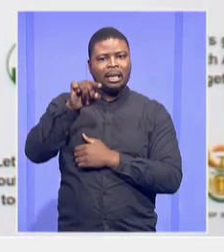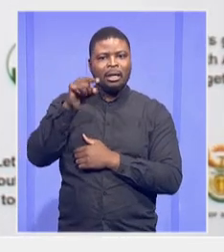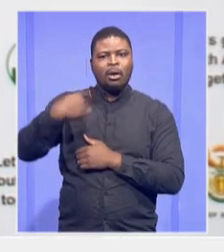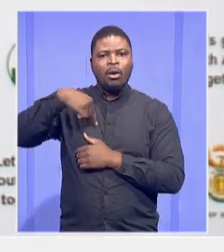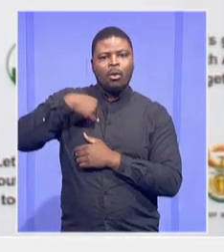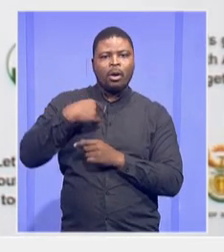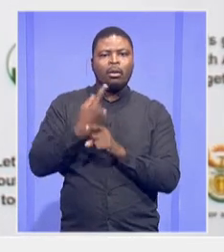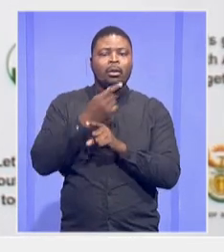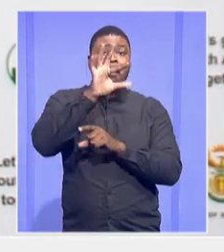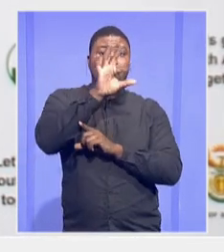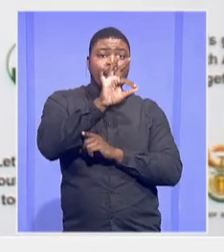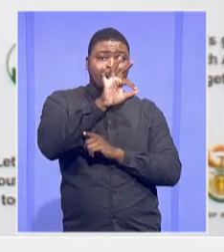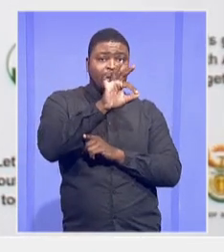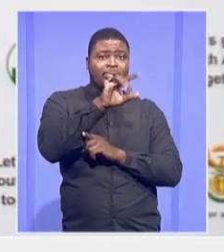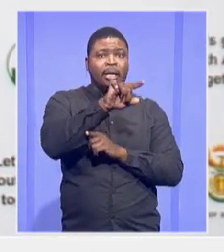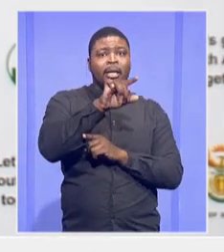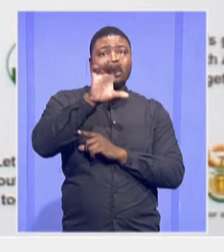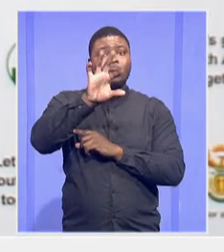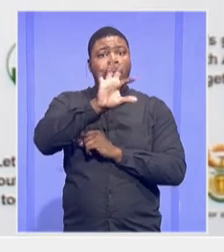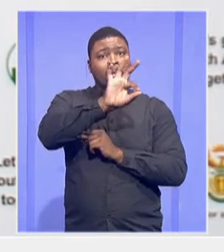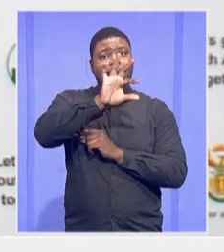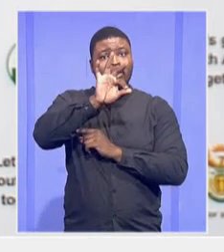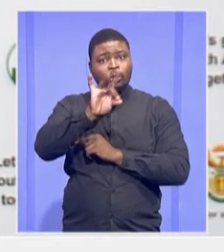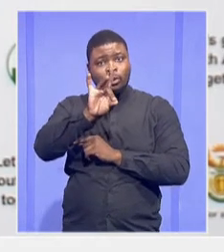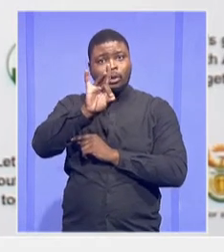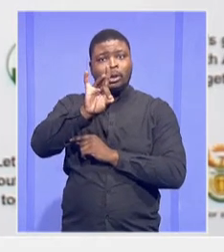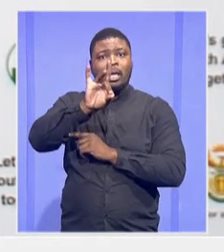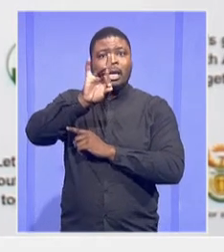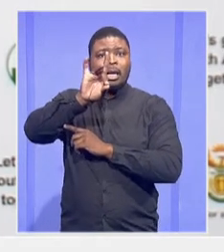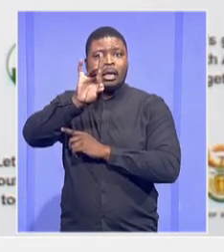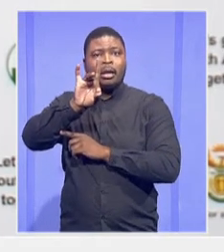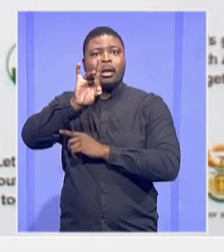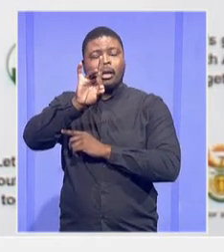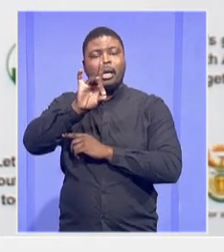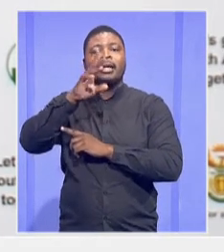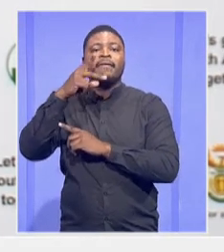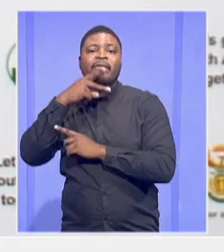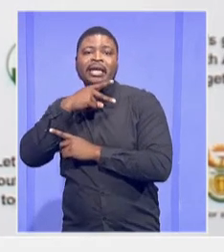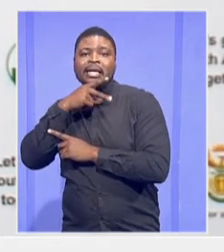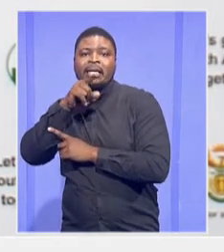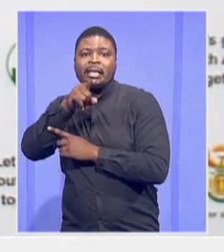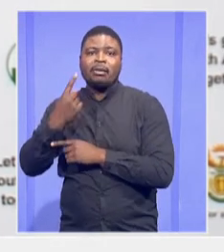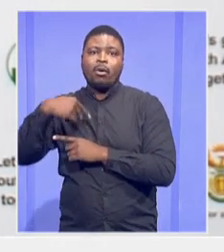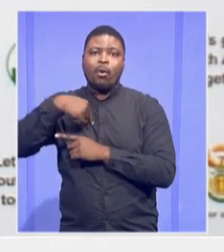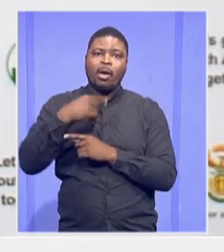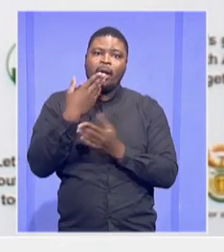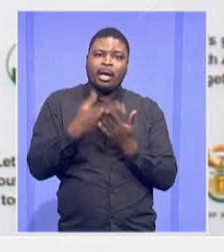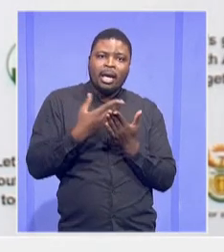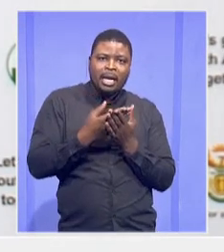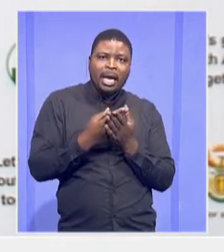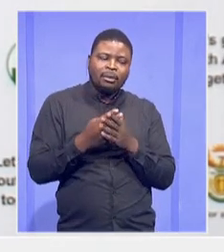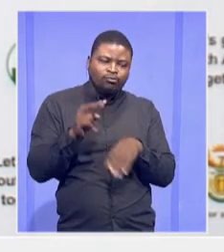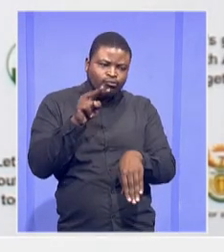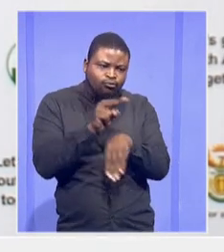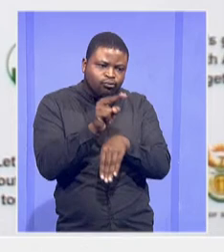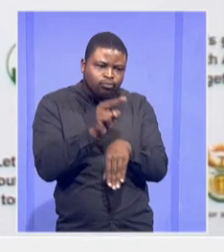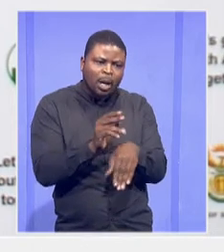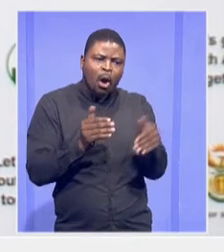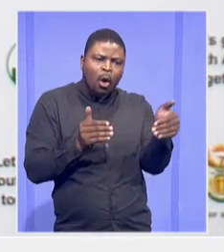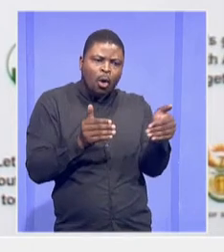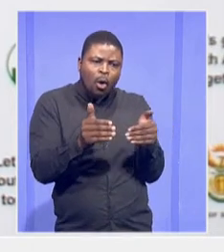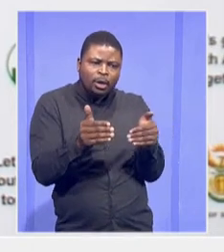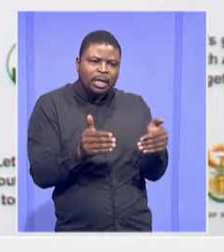Monday, Tuesday, Wednesday, and even Friday to coordinate the work that is